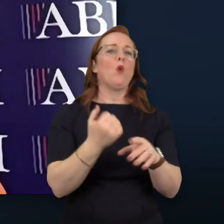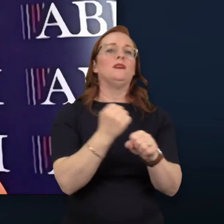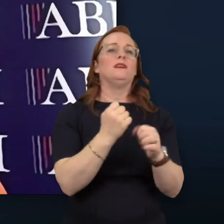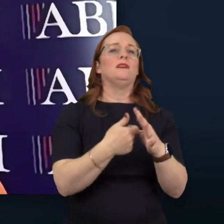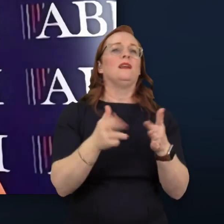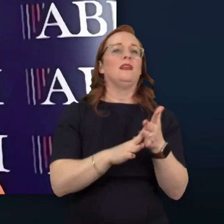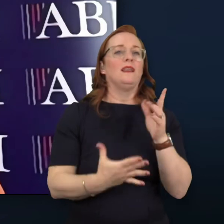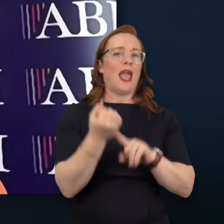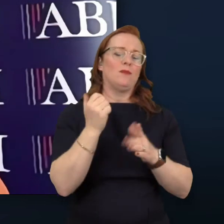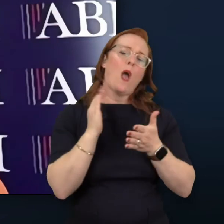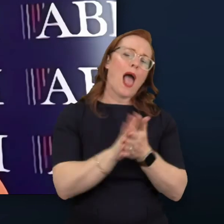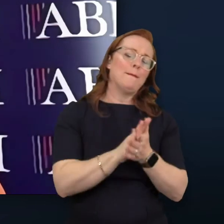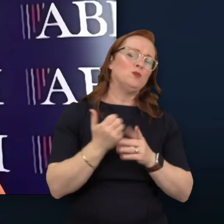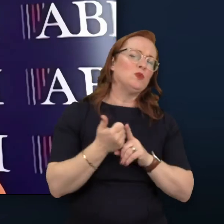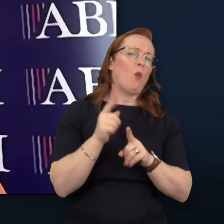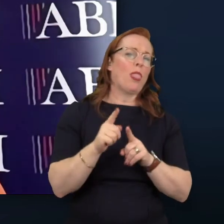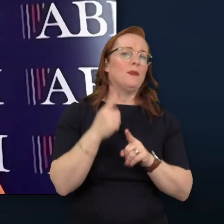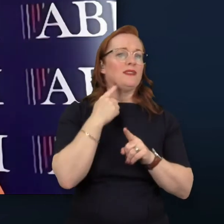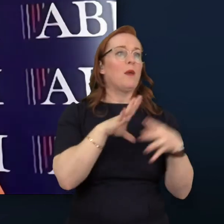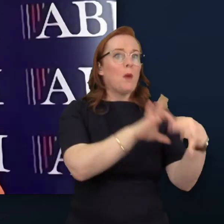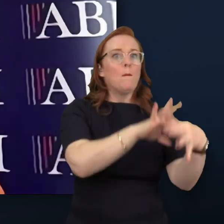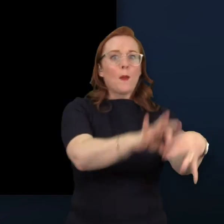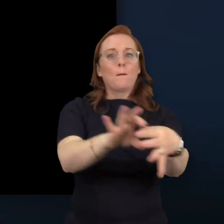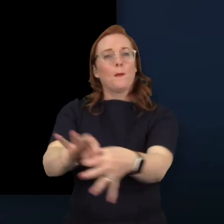happy to support them as they reach out to our leaders.